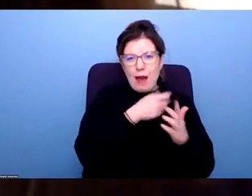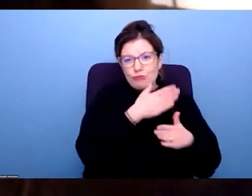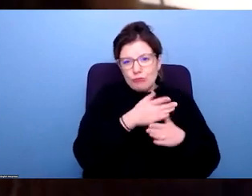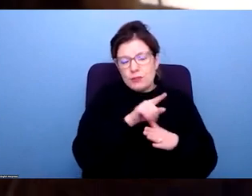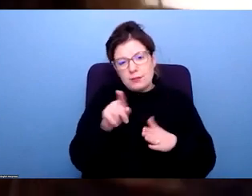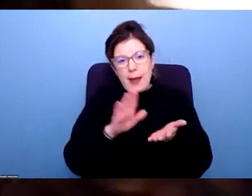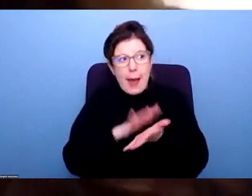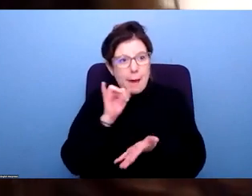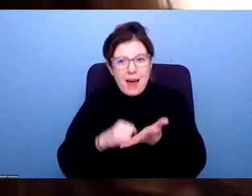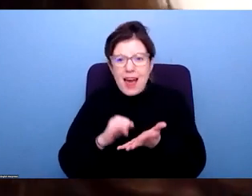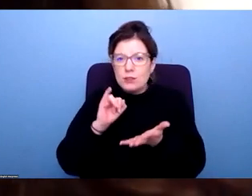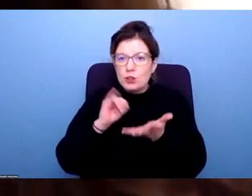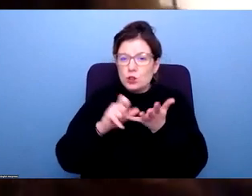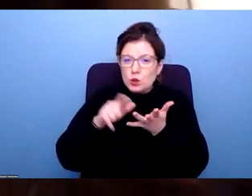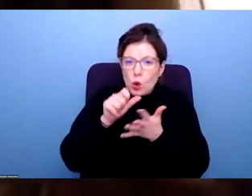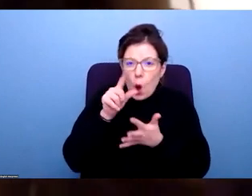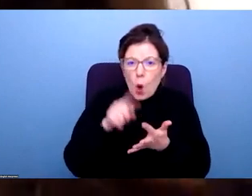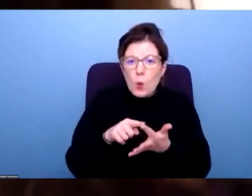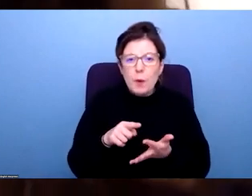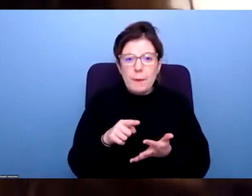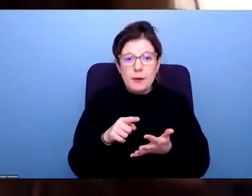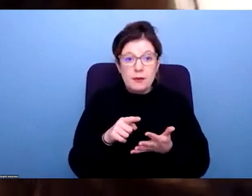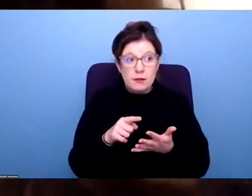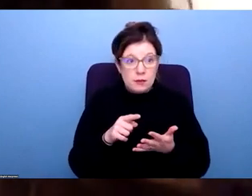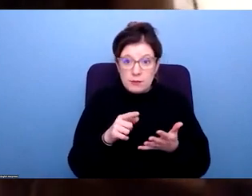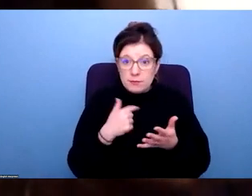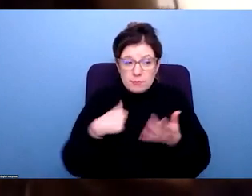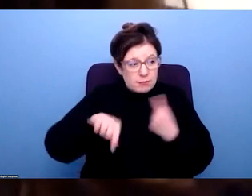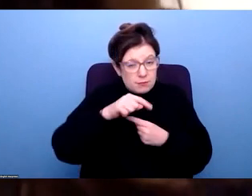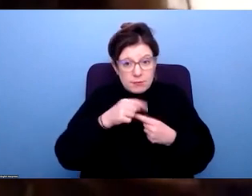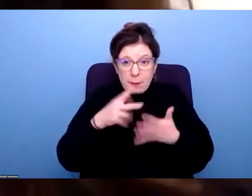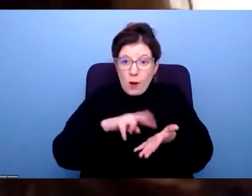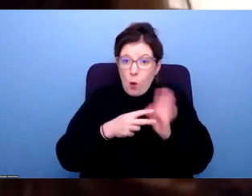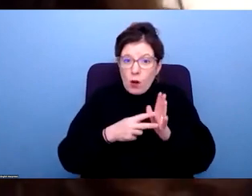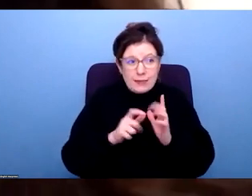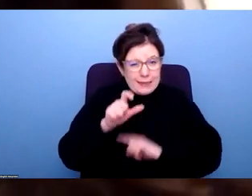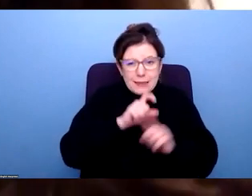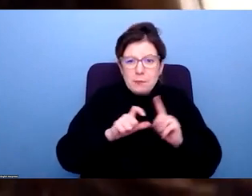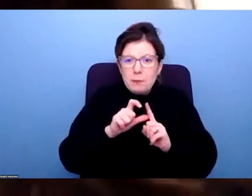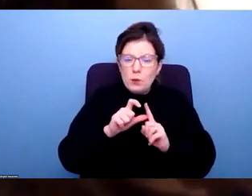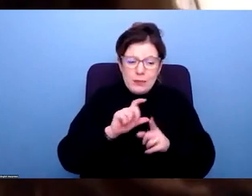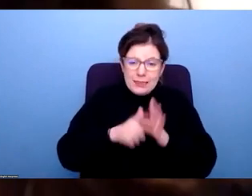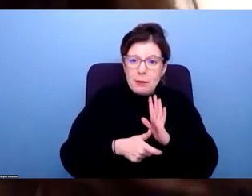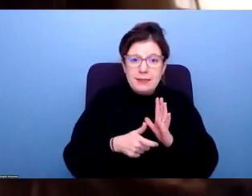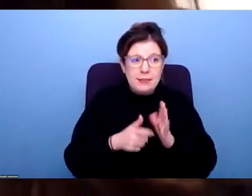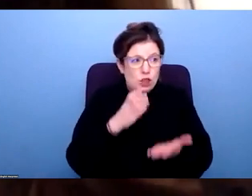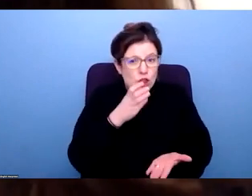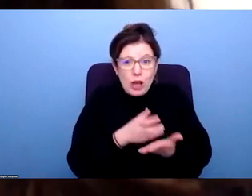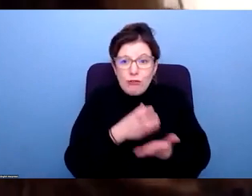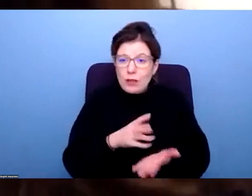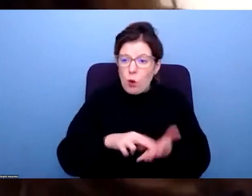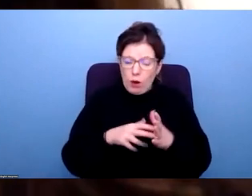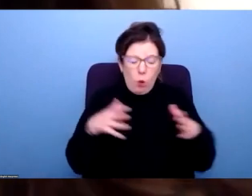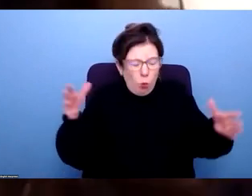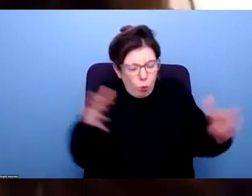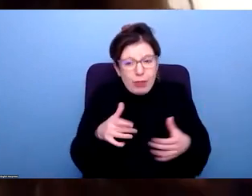MS Society. There's been so much of the whole movement coming together and the whole disability community, various charities and organisations